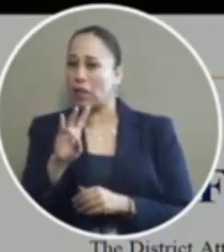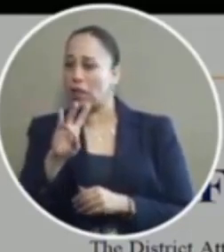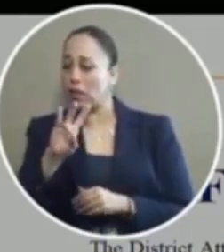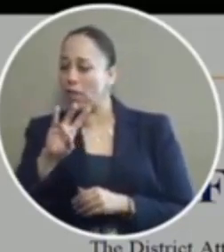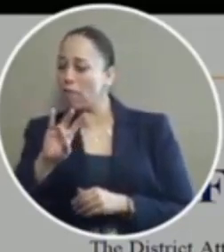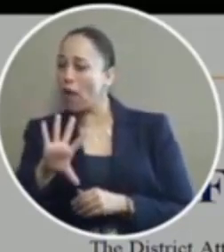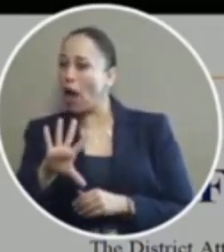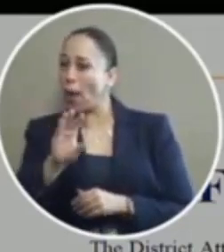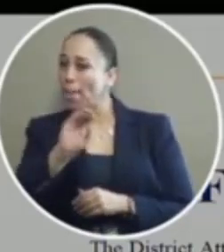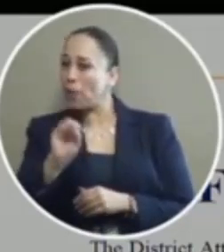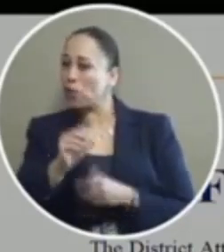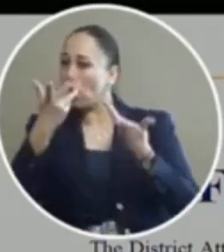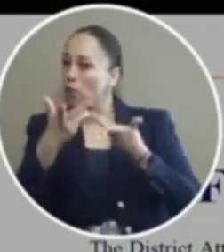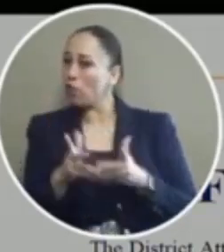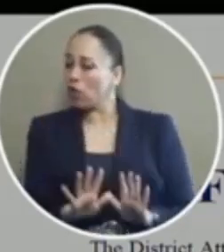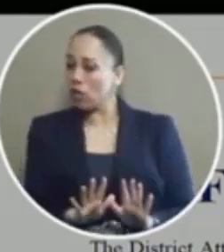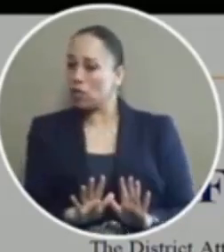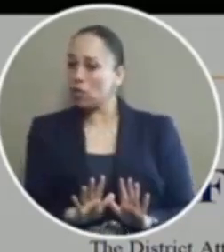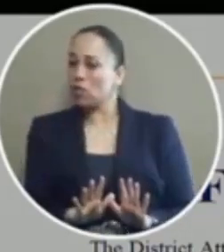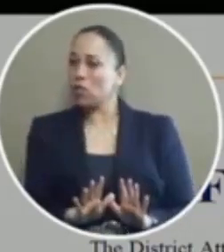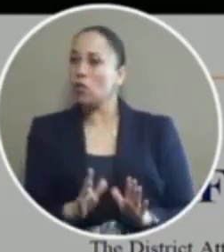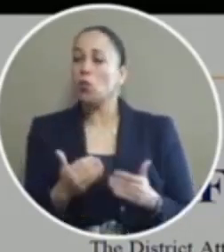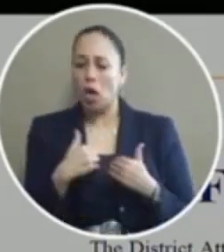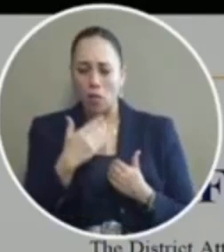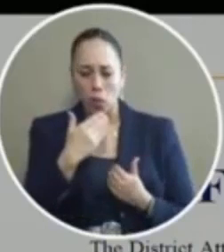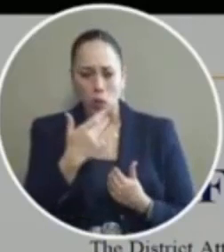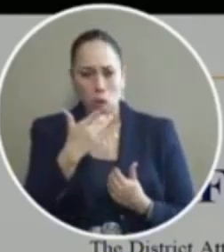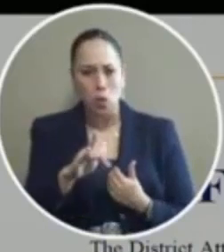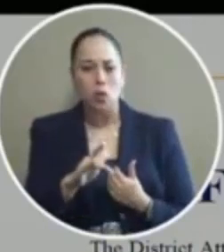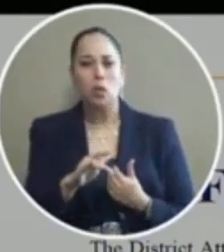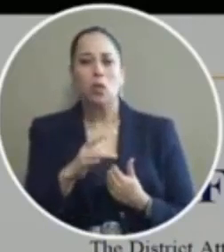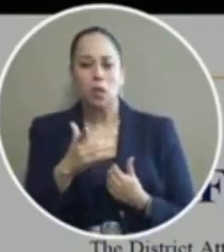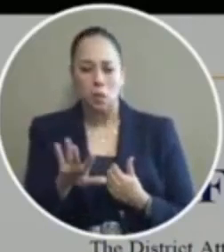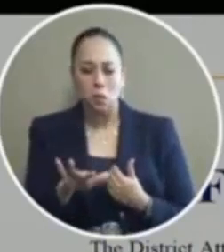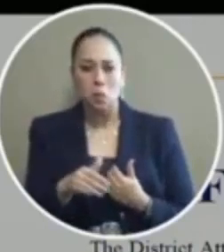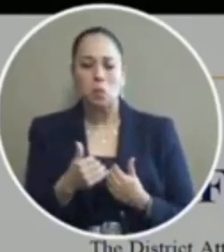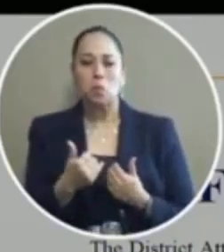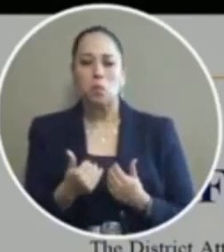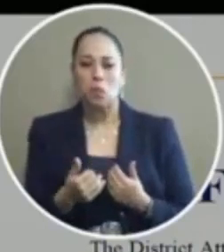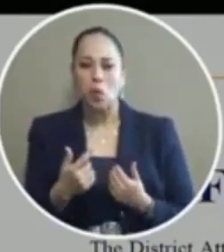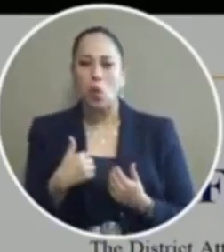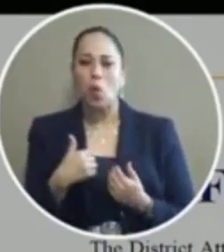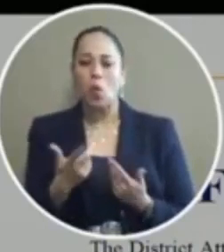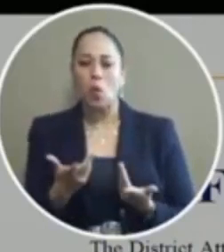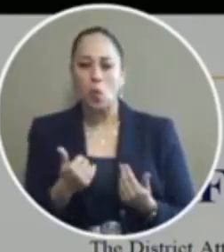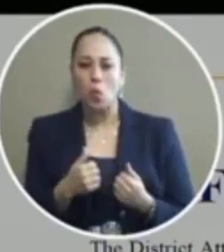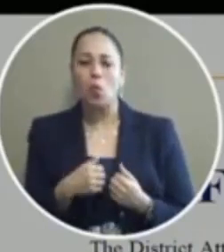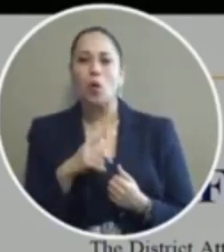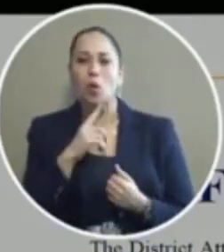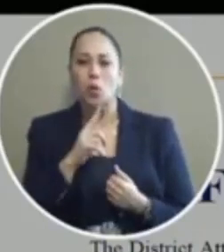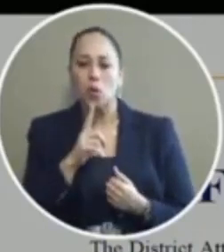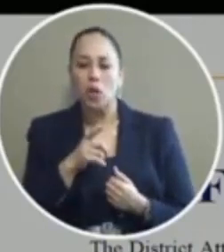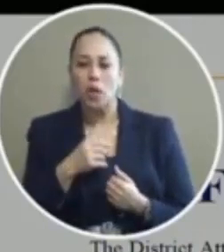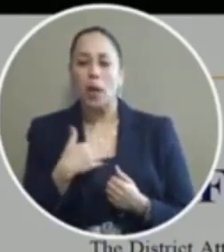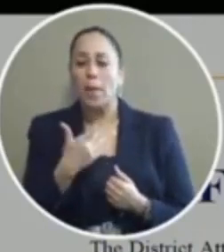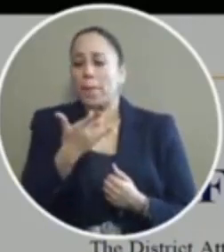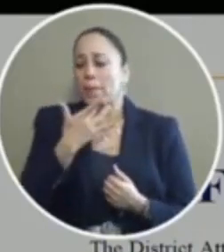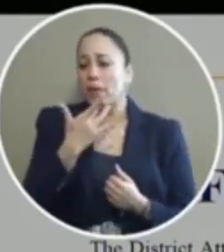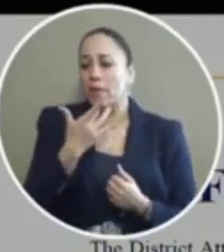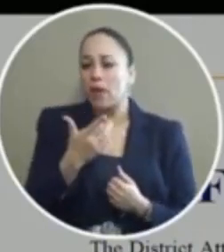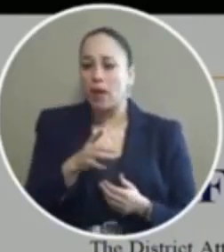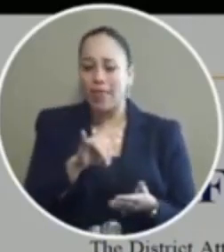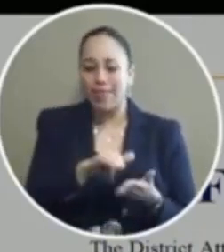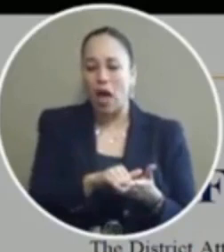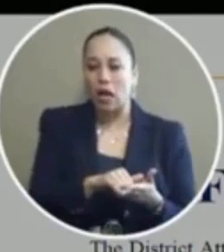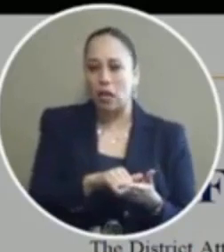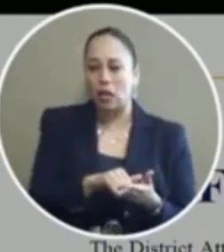completion rate we've had real good luck with it and we're really pleased with it we like we definitely prefer to cite